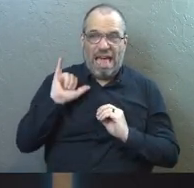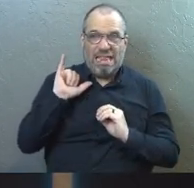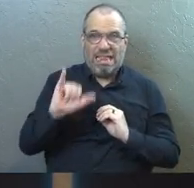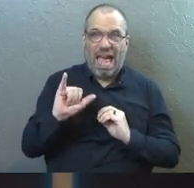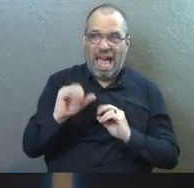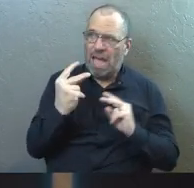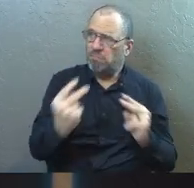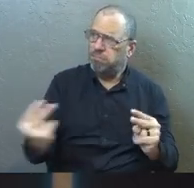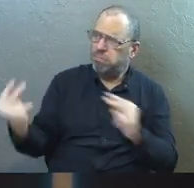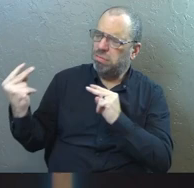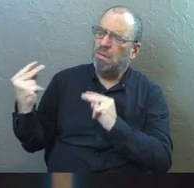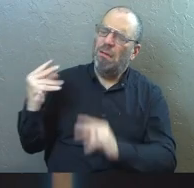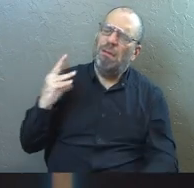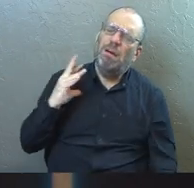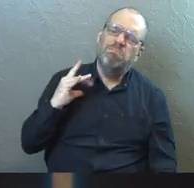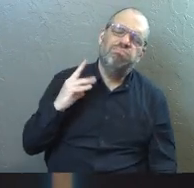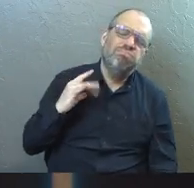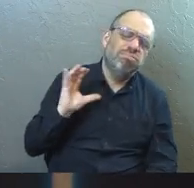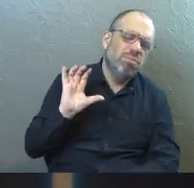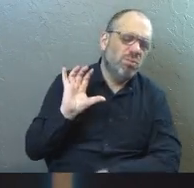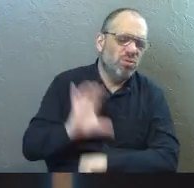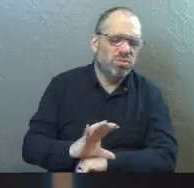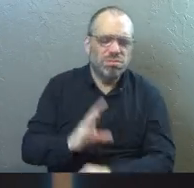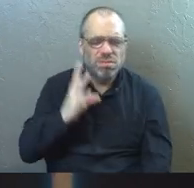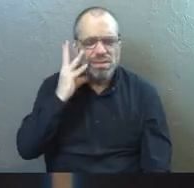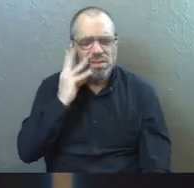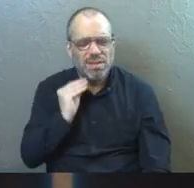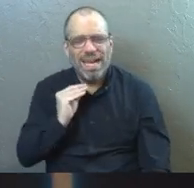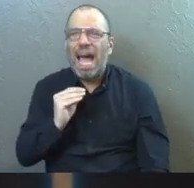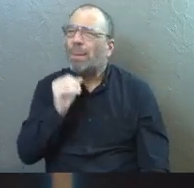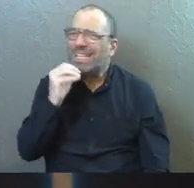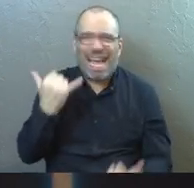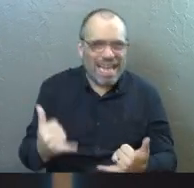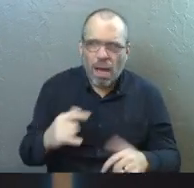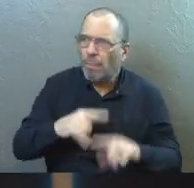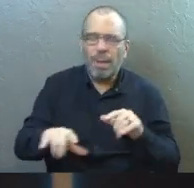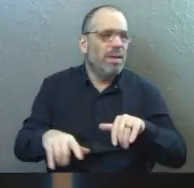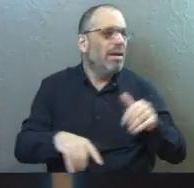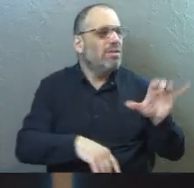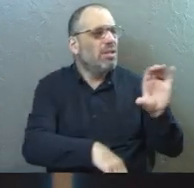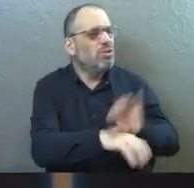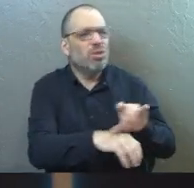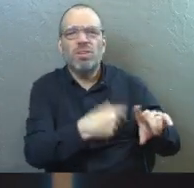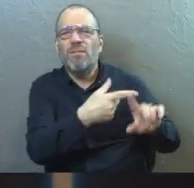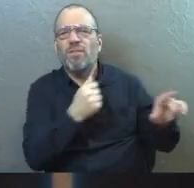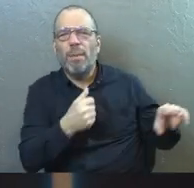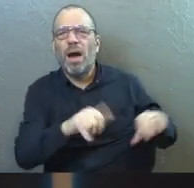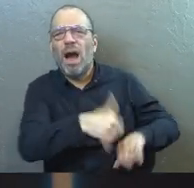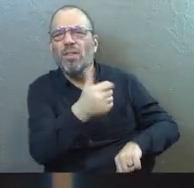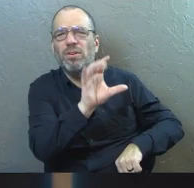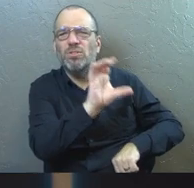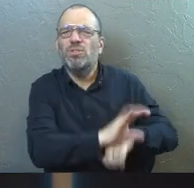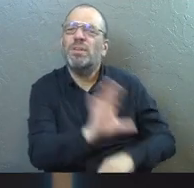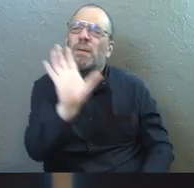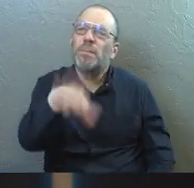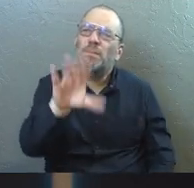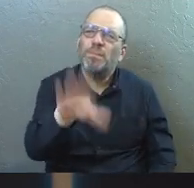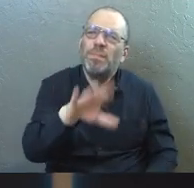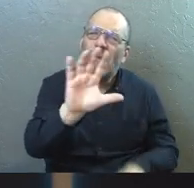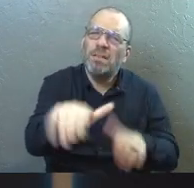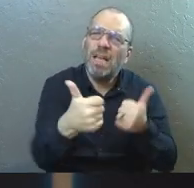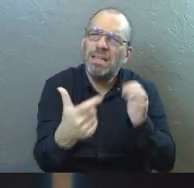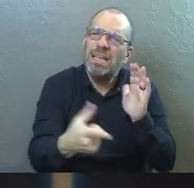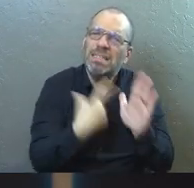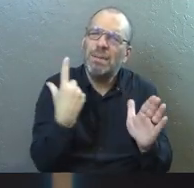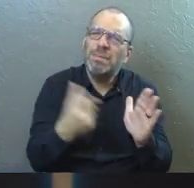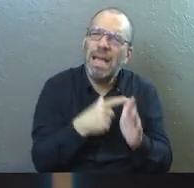golden age of our church or of our experience. It doesn't even have to be this church. Maybe it's a church that you came from. Could I just challenge you that